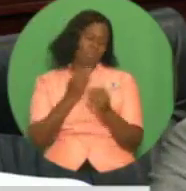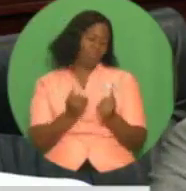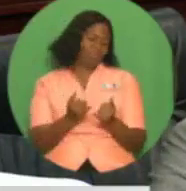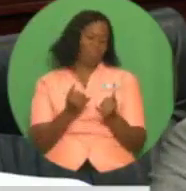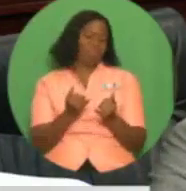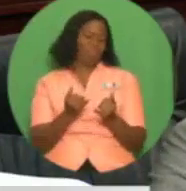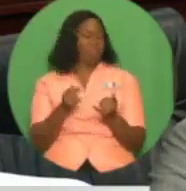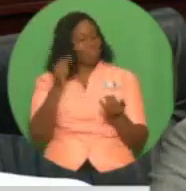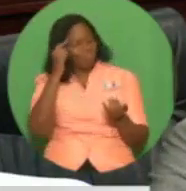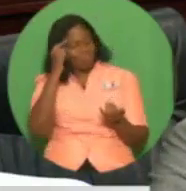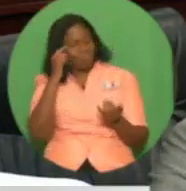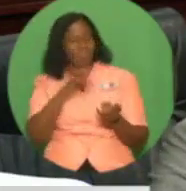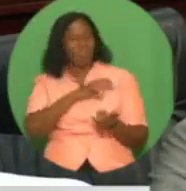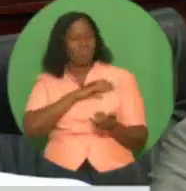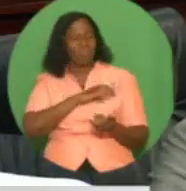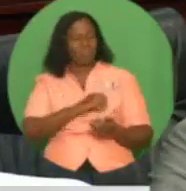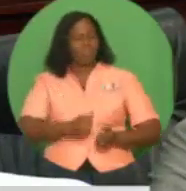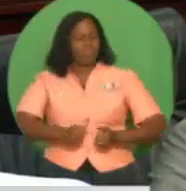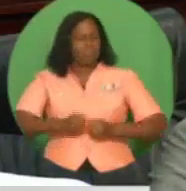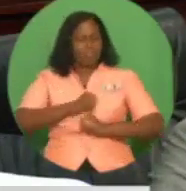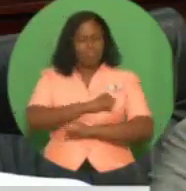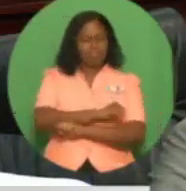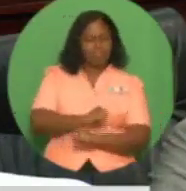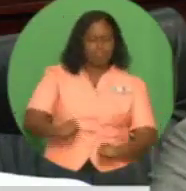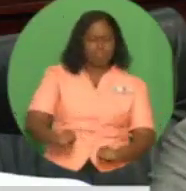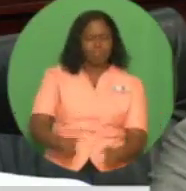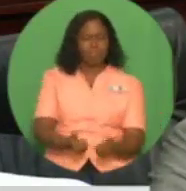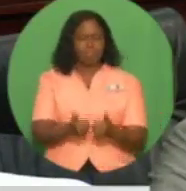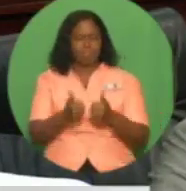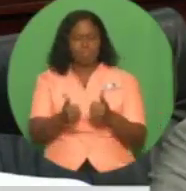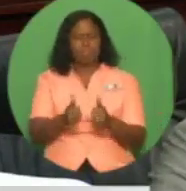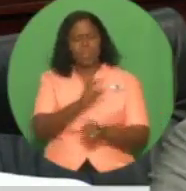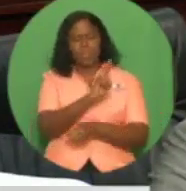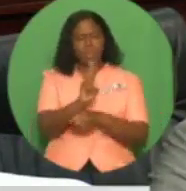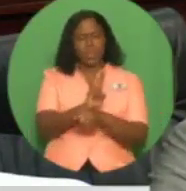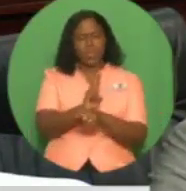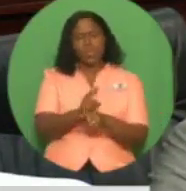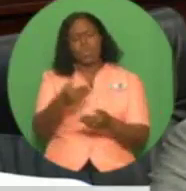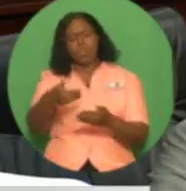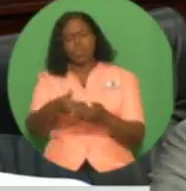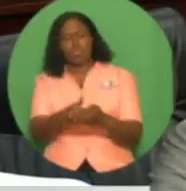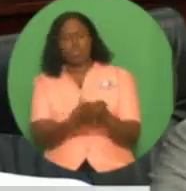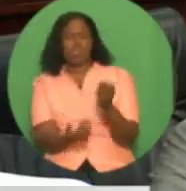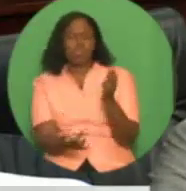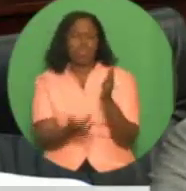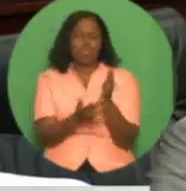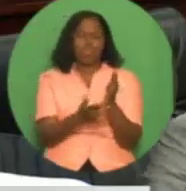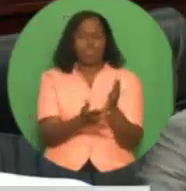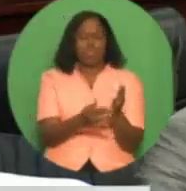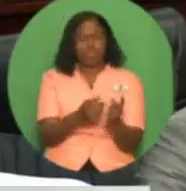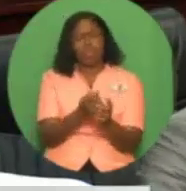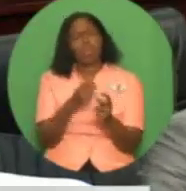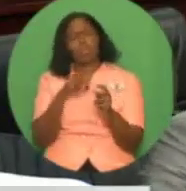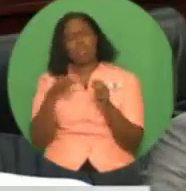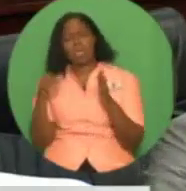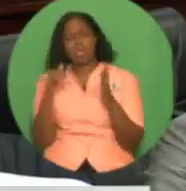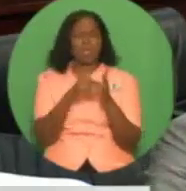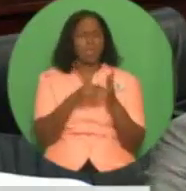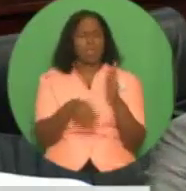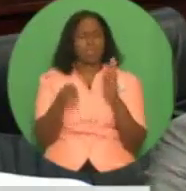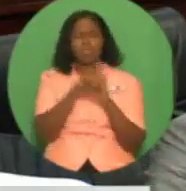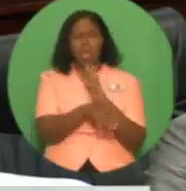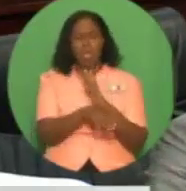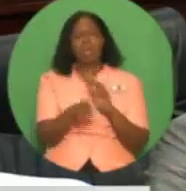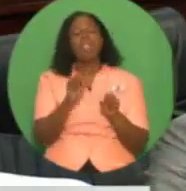not only modern crime-fighting technology, but also effective interaction between police service officers and the